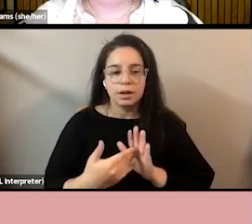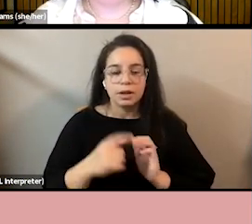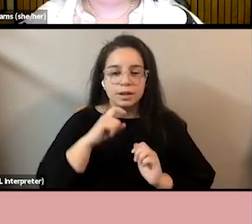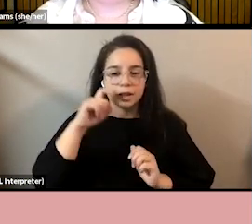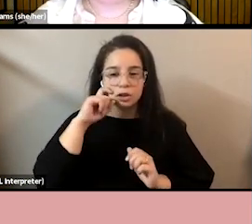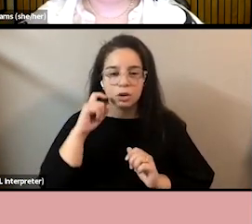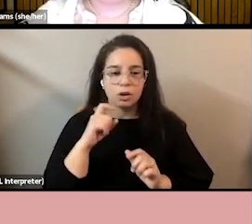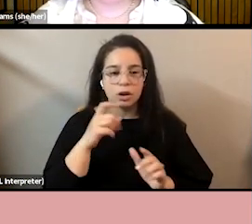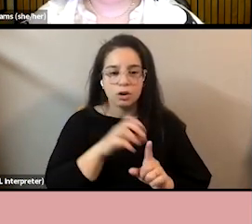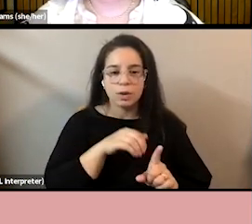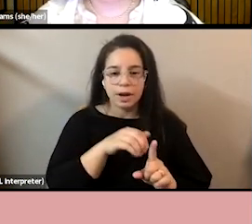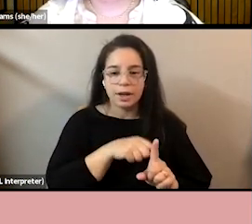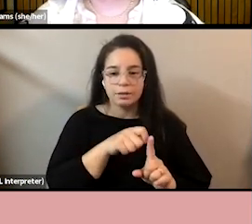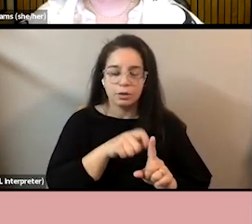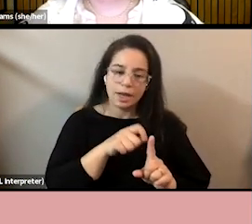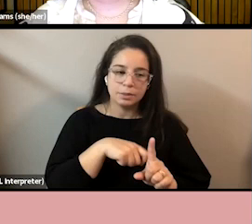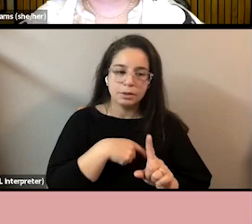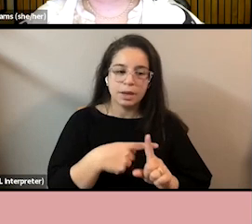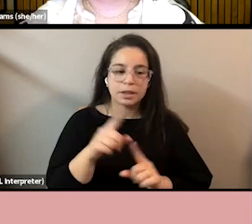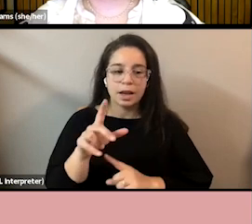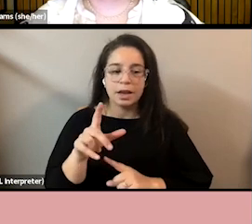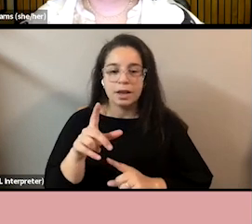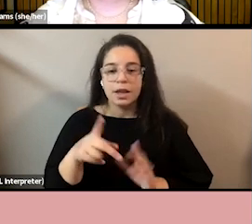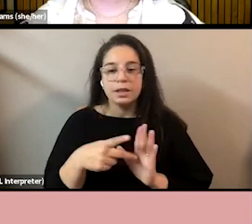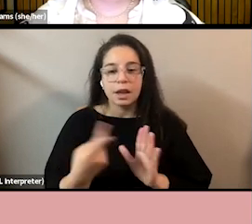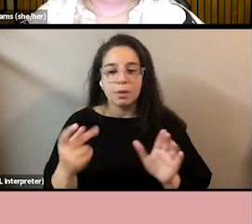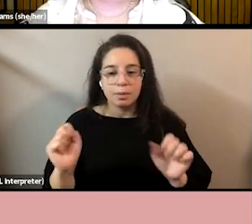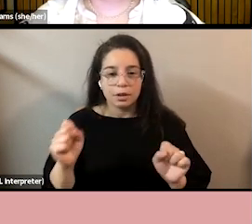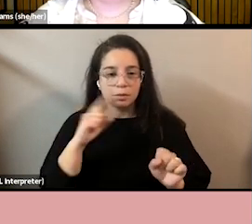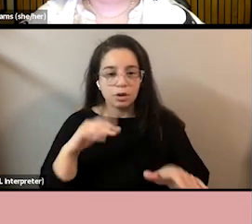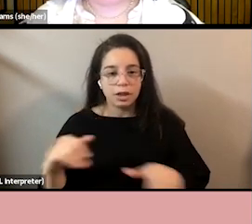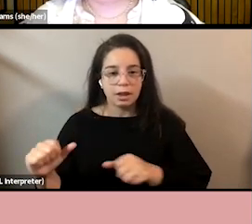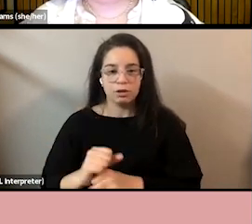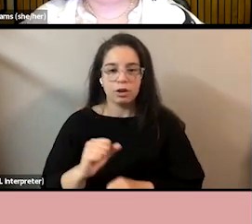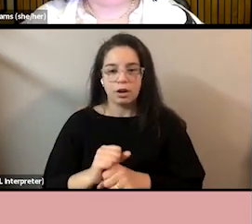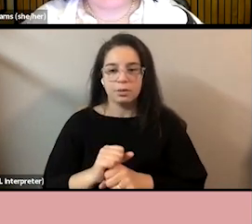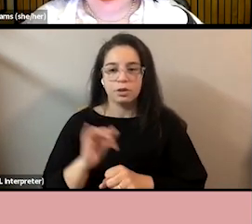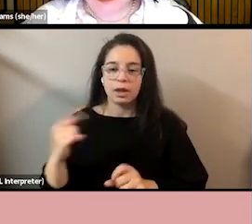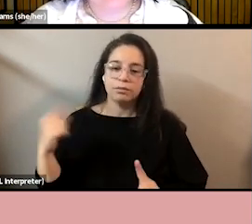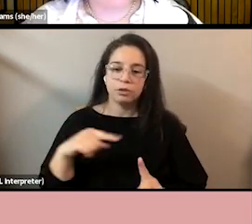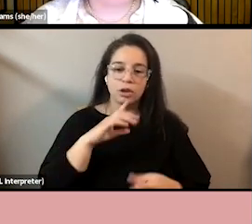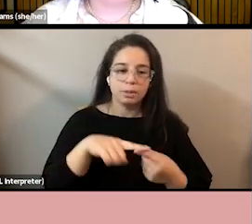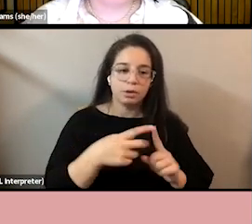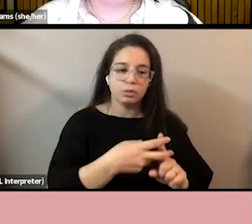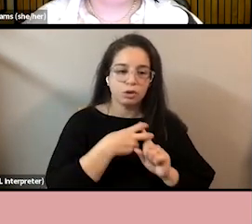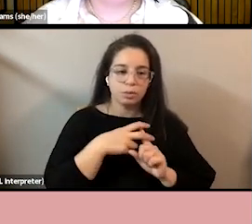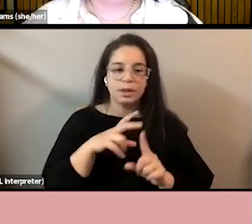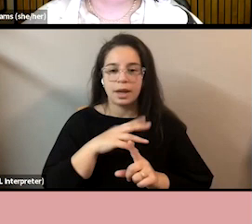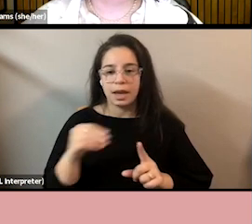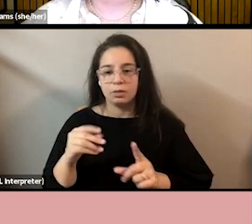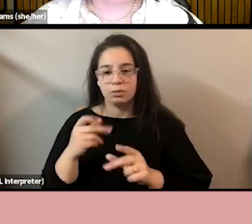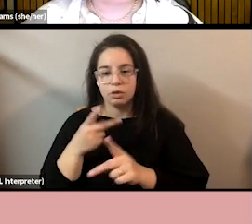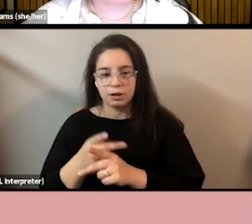150% more likely to think about leaving their jobs. And that takes us back to that recruitment and retention